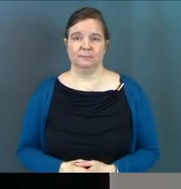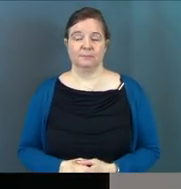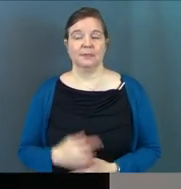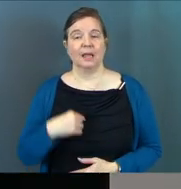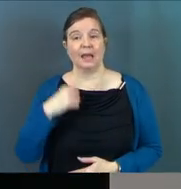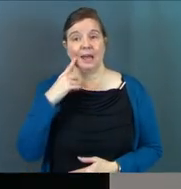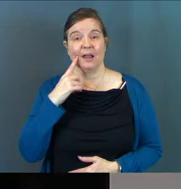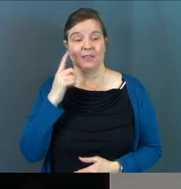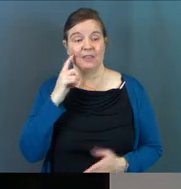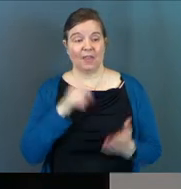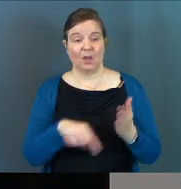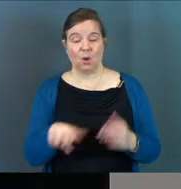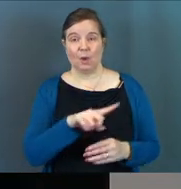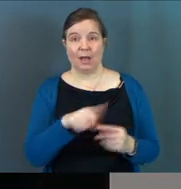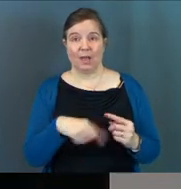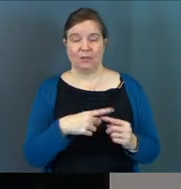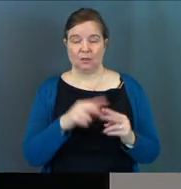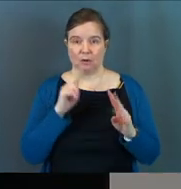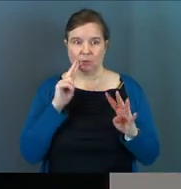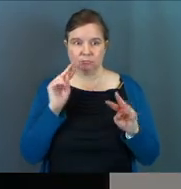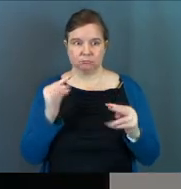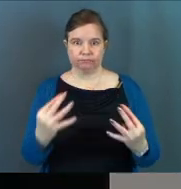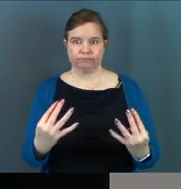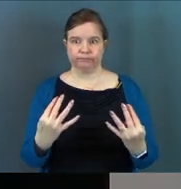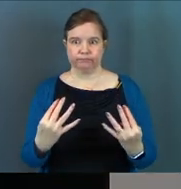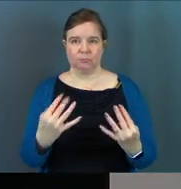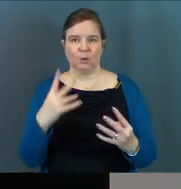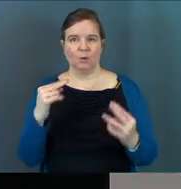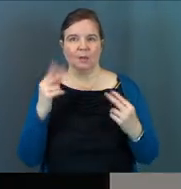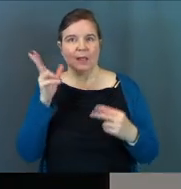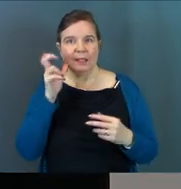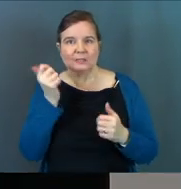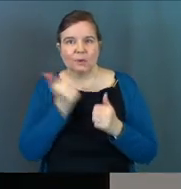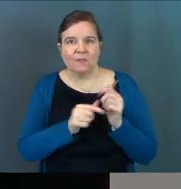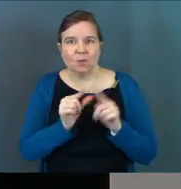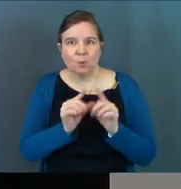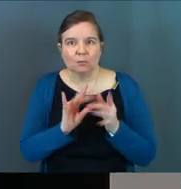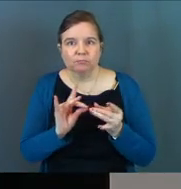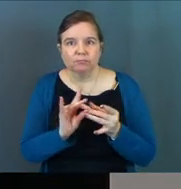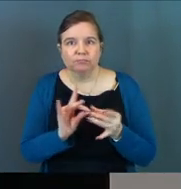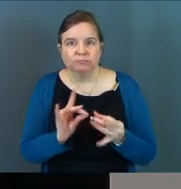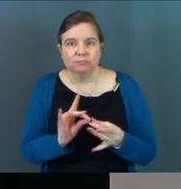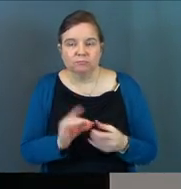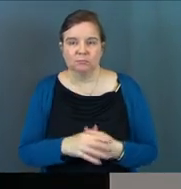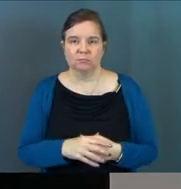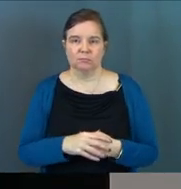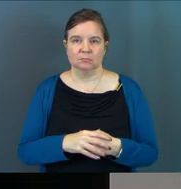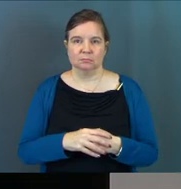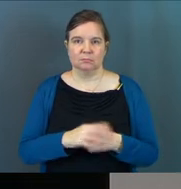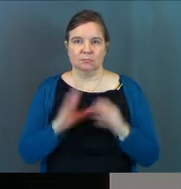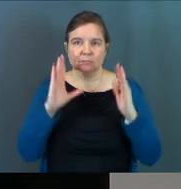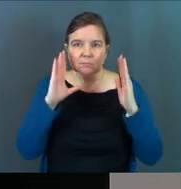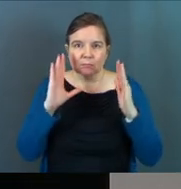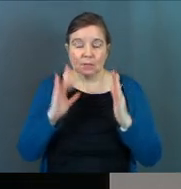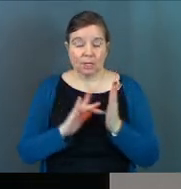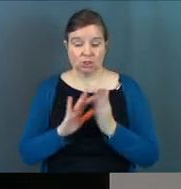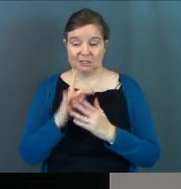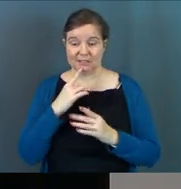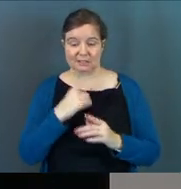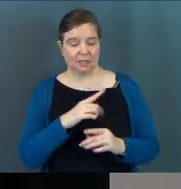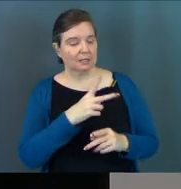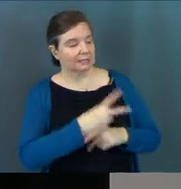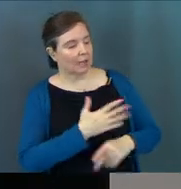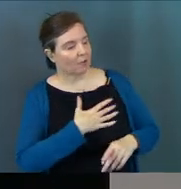And I think they do notice. I think they're on the edge of their seats, listening to every single word. And Jesus says to Peter,